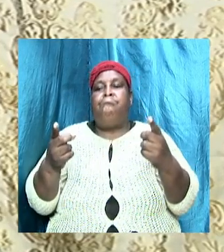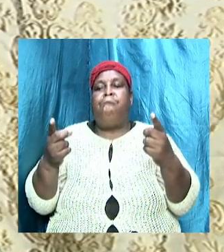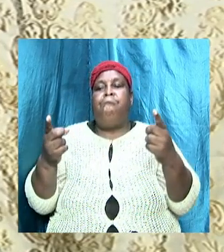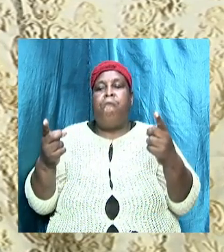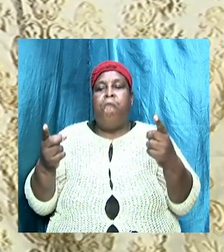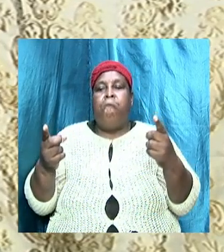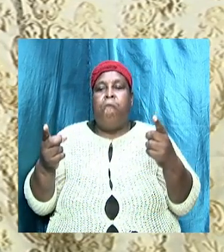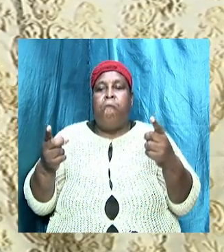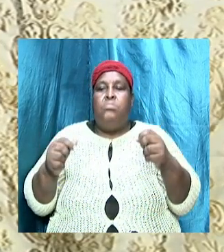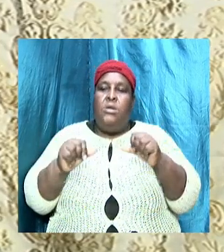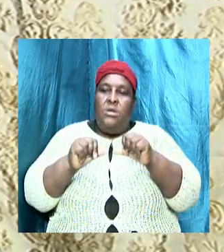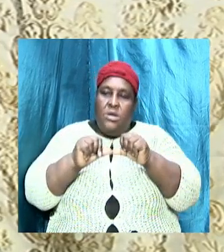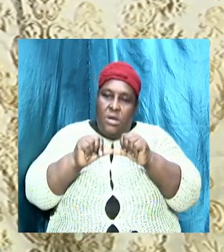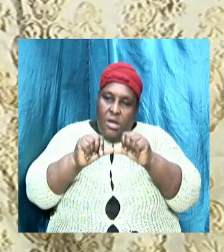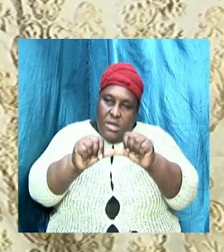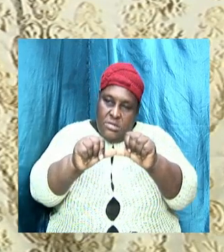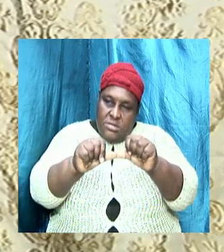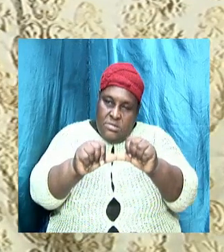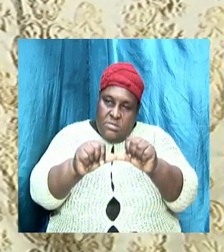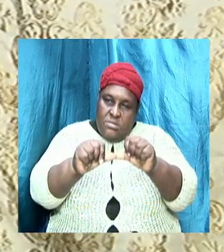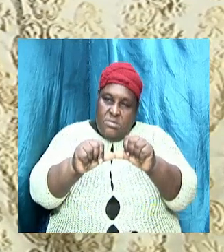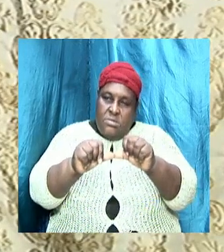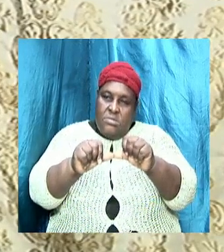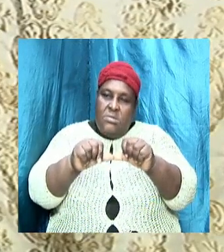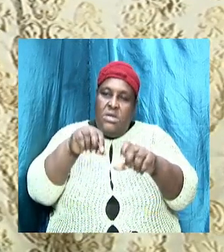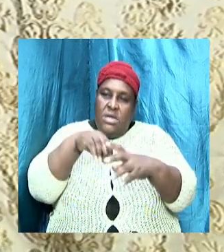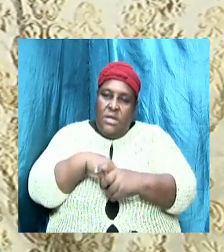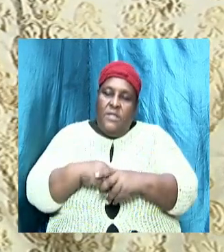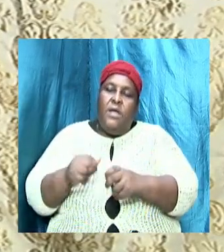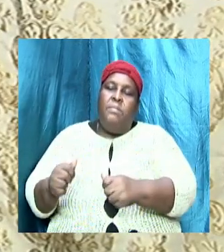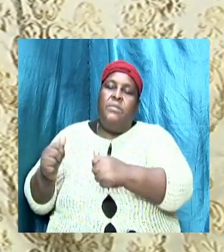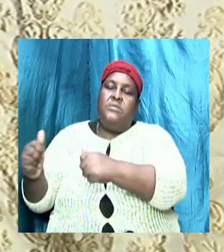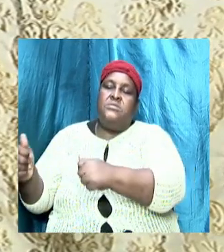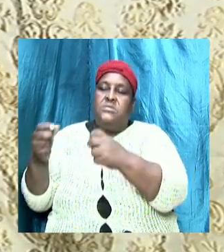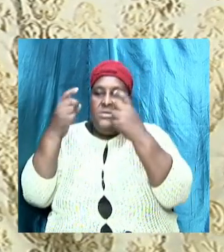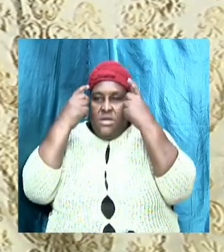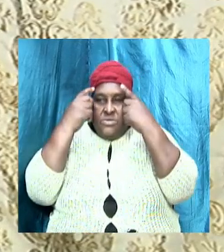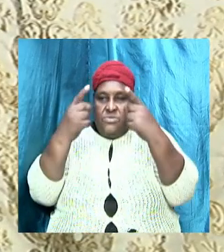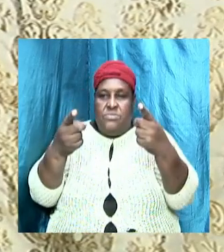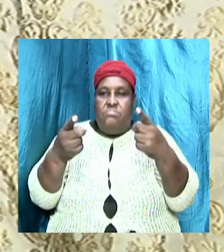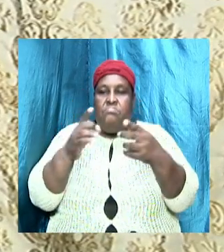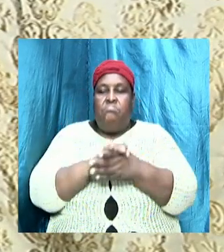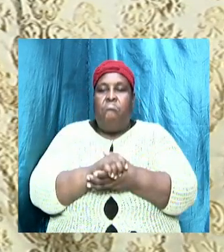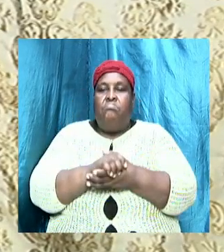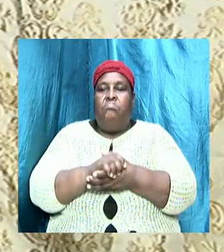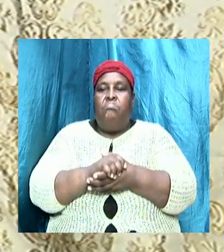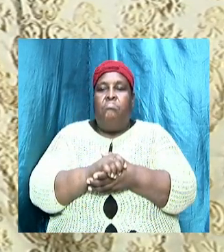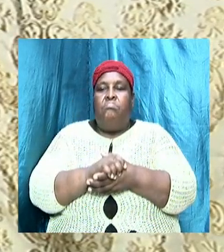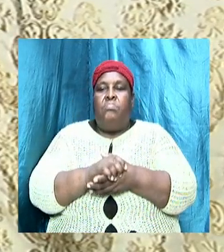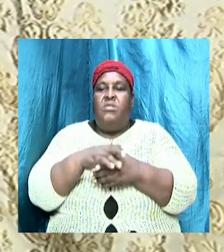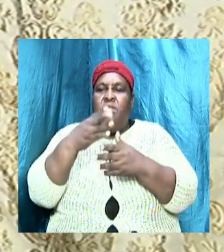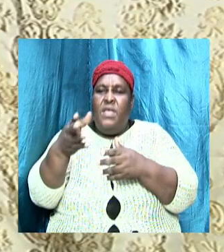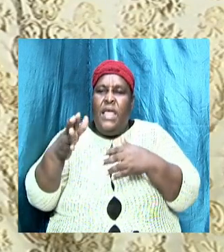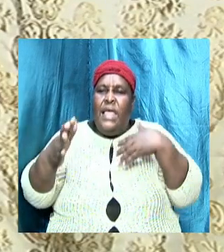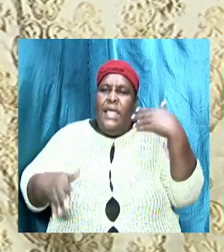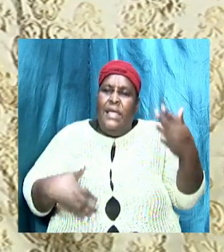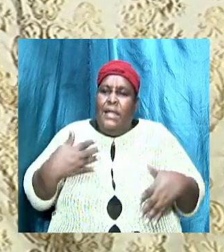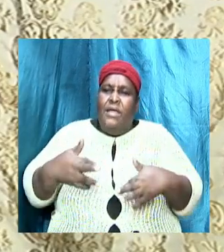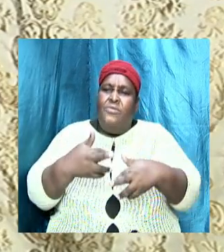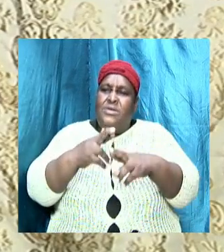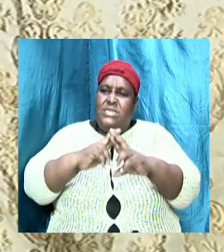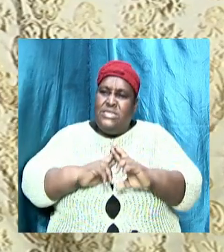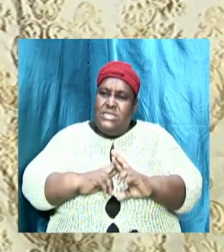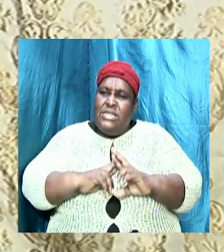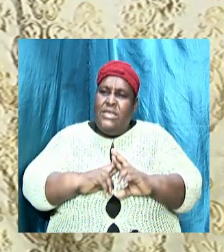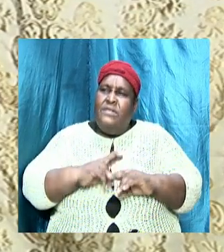and that they continued in the apostle doctrine Acts 2 verses 41 then they that gladly received